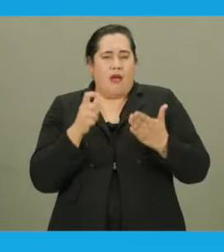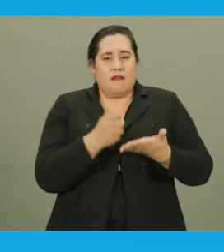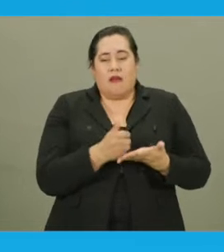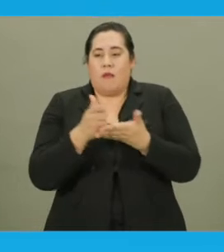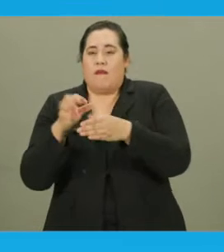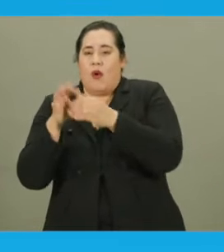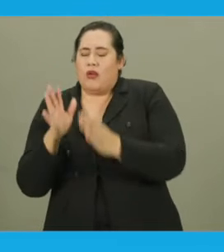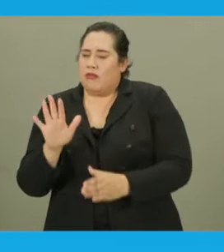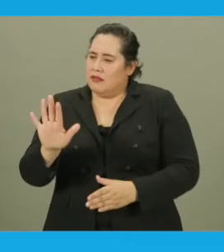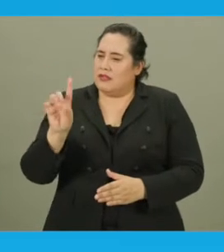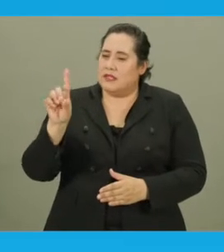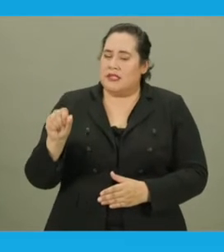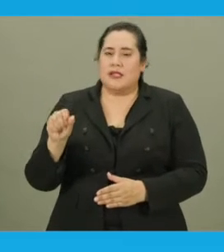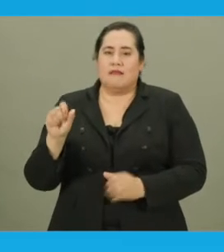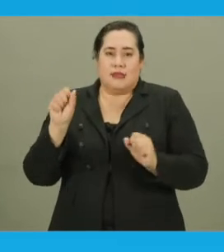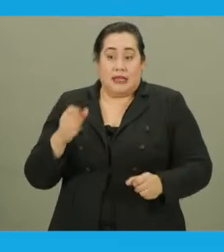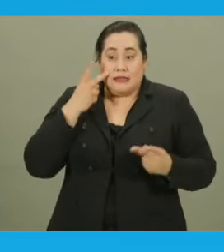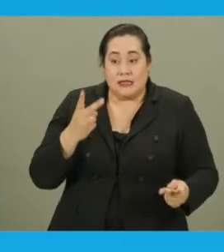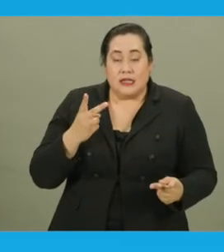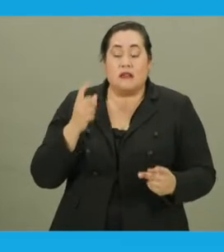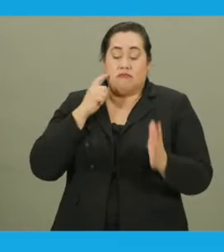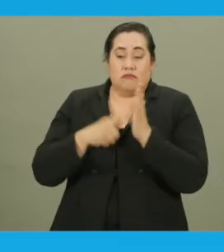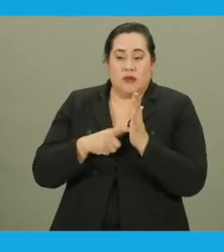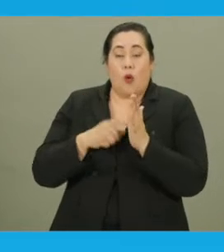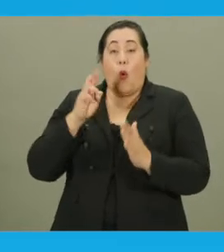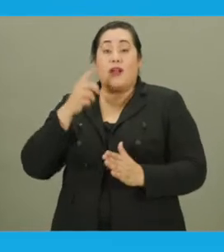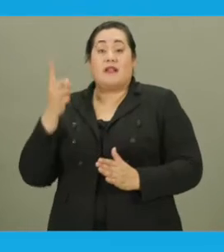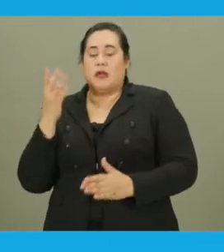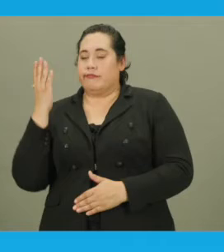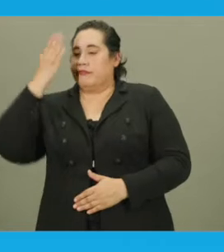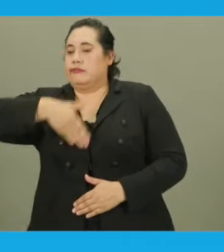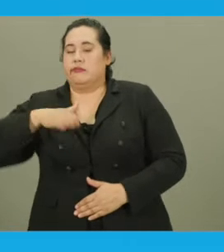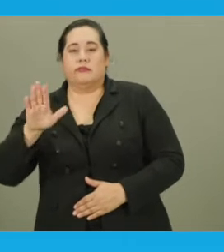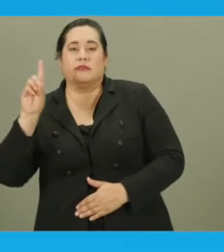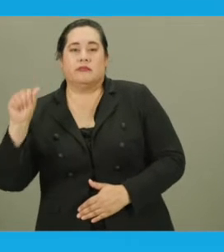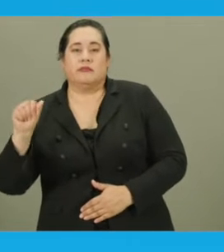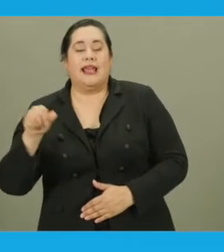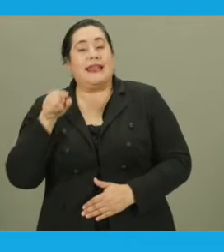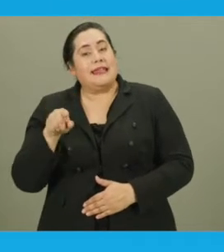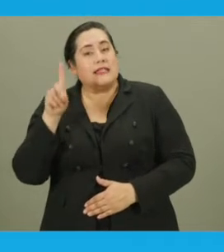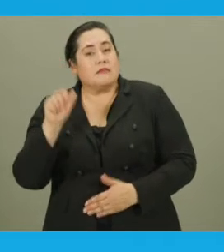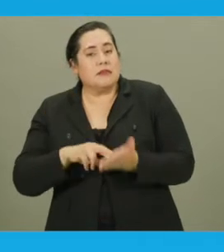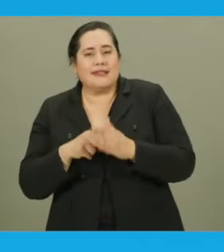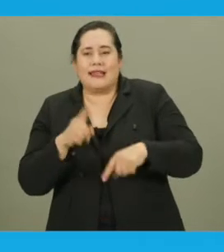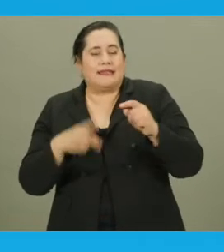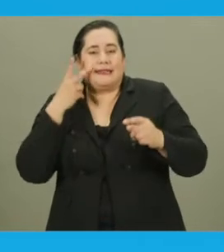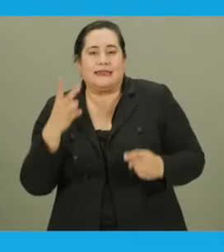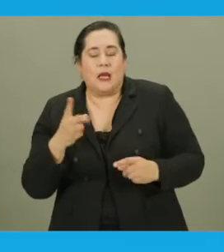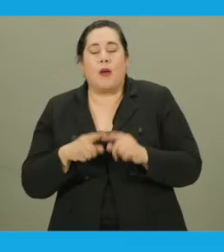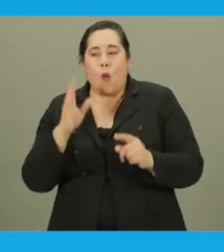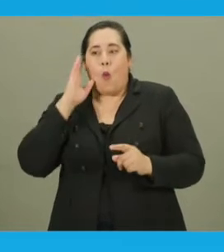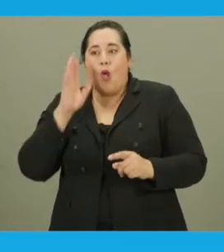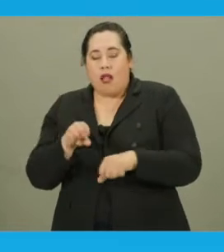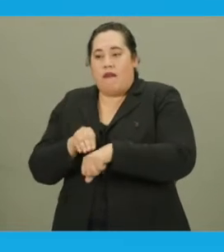you may need to assist a voter whose disability is visible or someone who has a hidden disability. These are disabilities that we can't